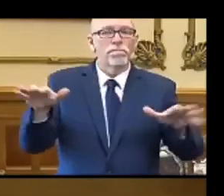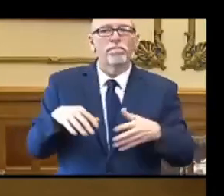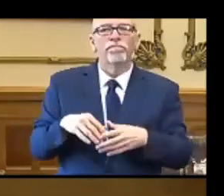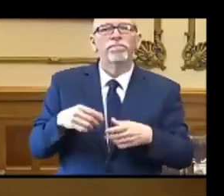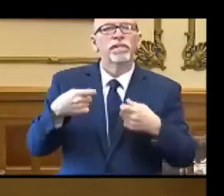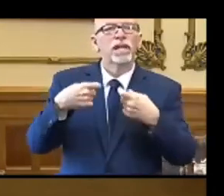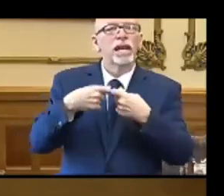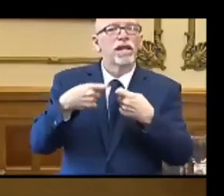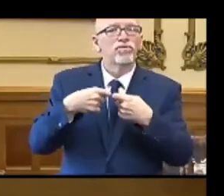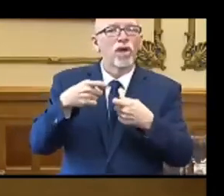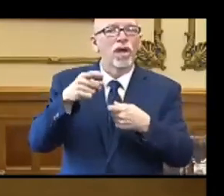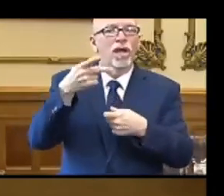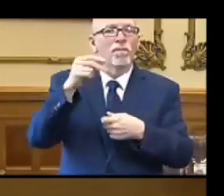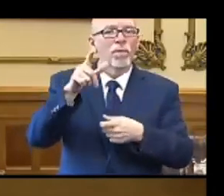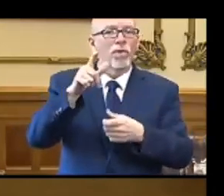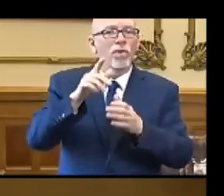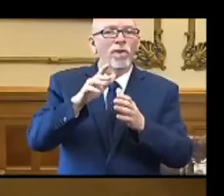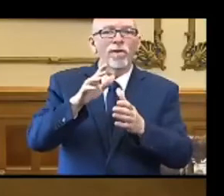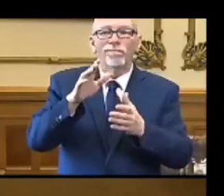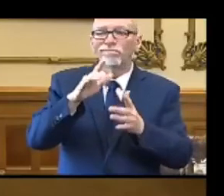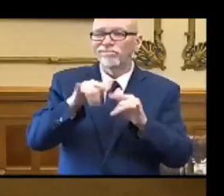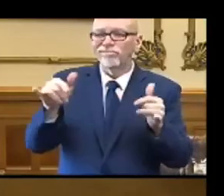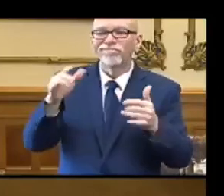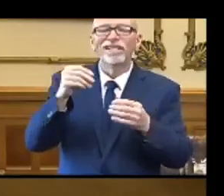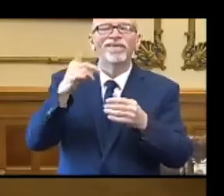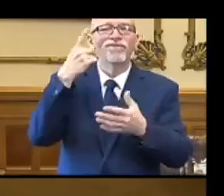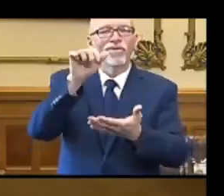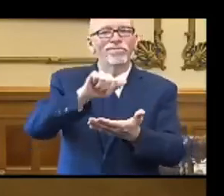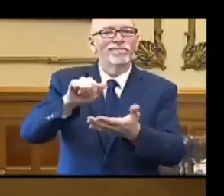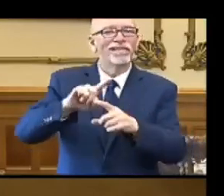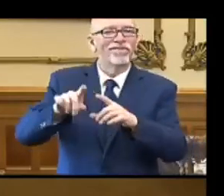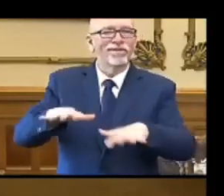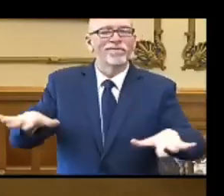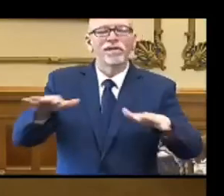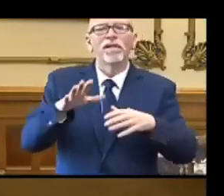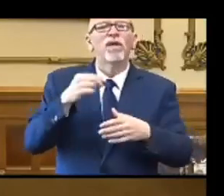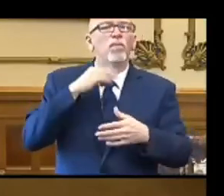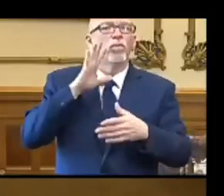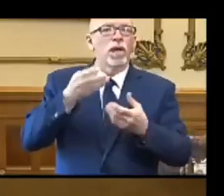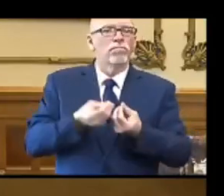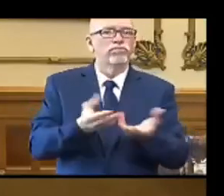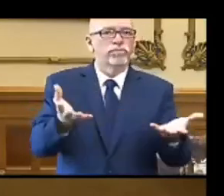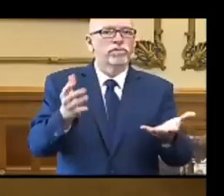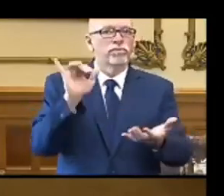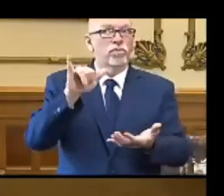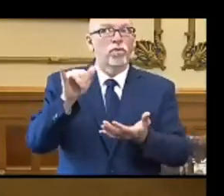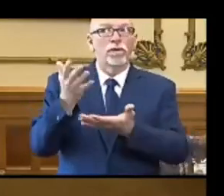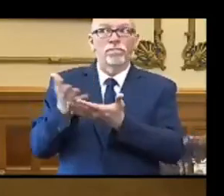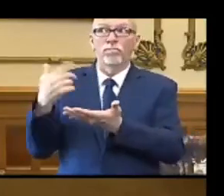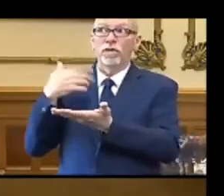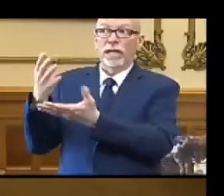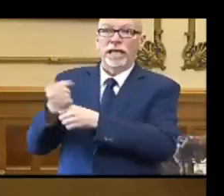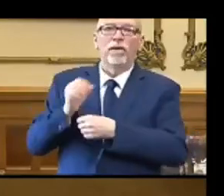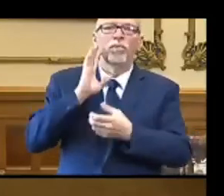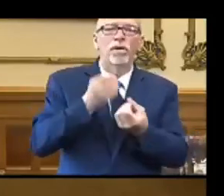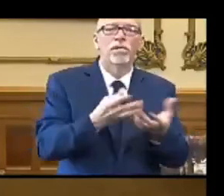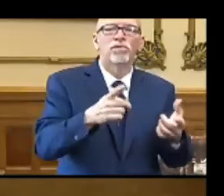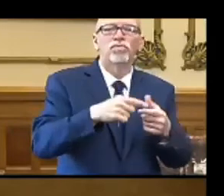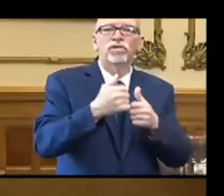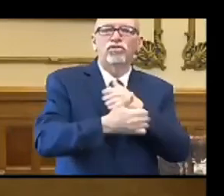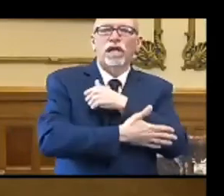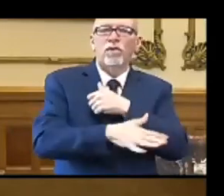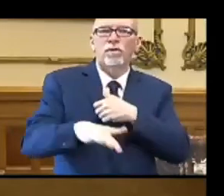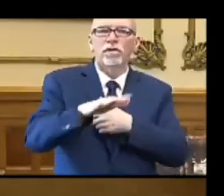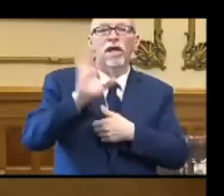electronic poll books, and general services, and we will be distributing those supplies to the counties. Federal and